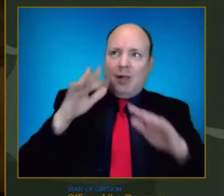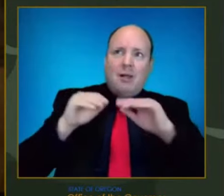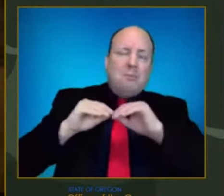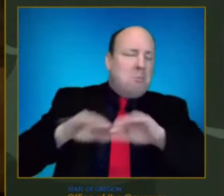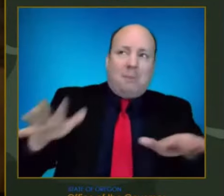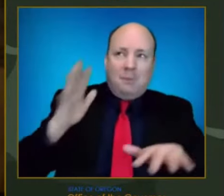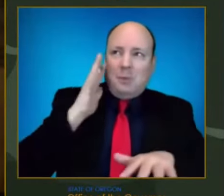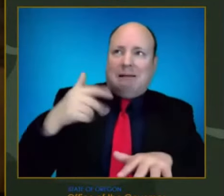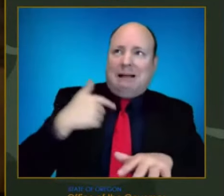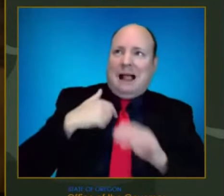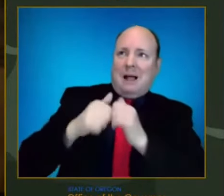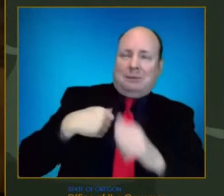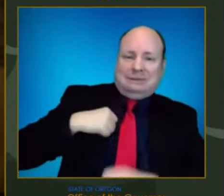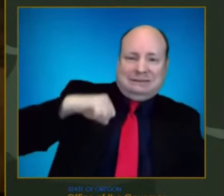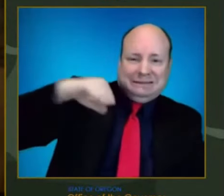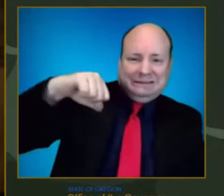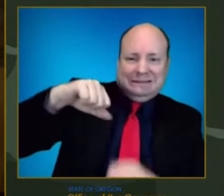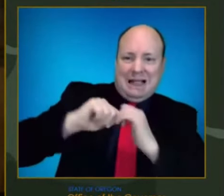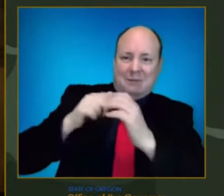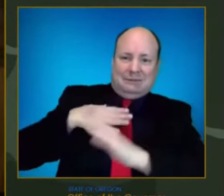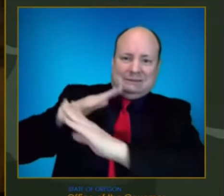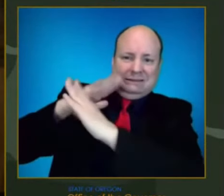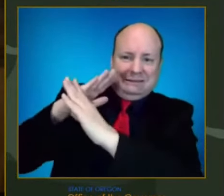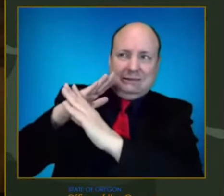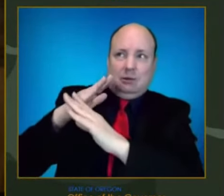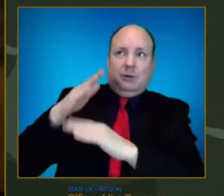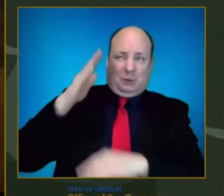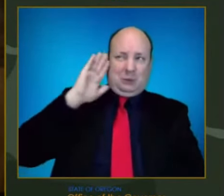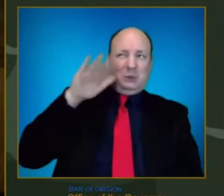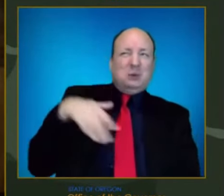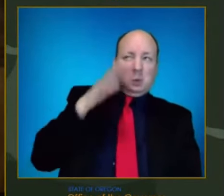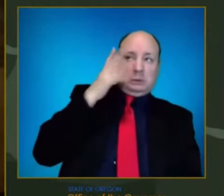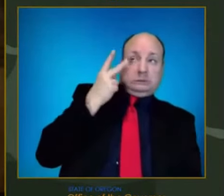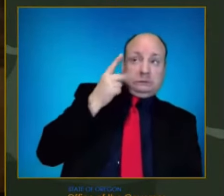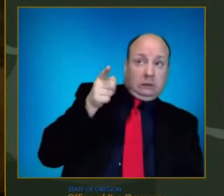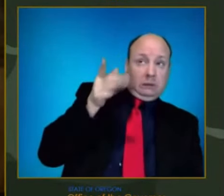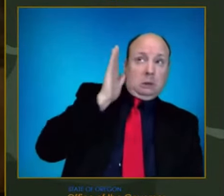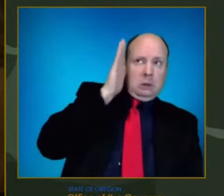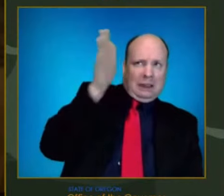peak than this. But right now, this is the numbers we have. And you know, we need to take action.